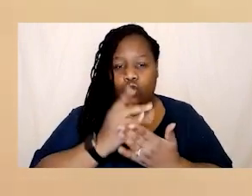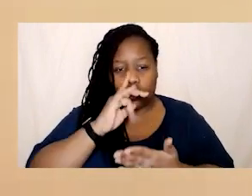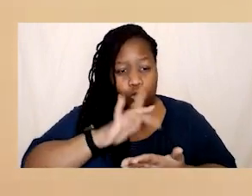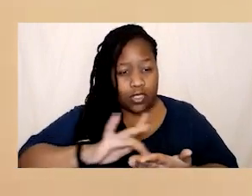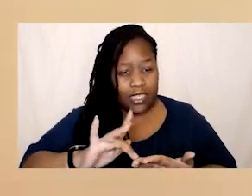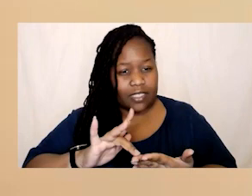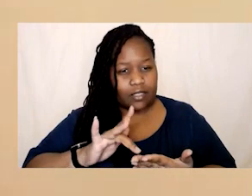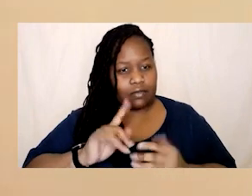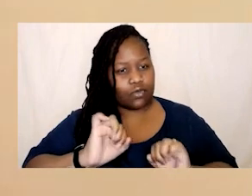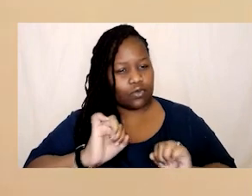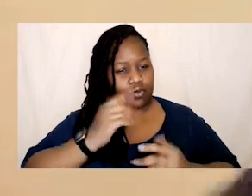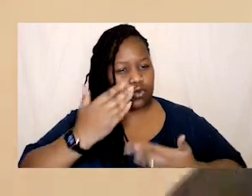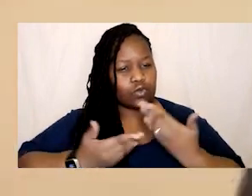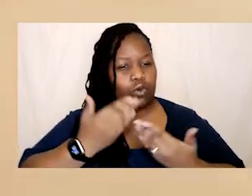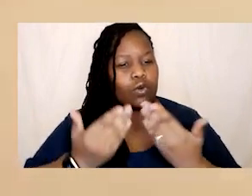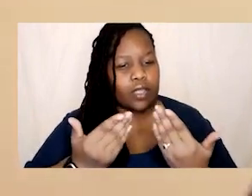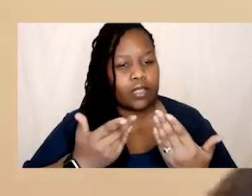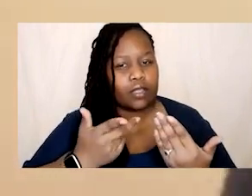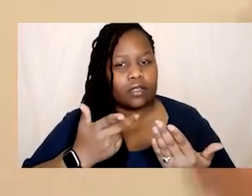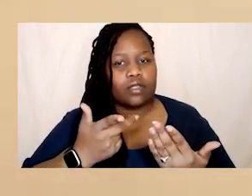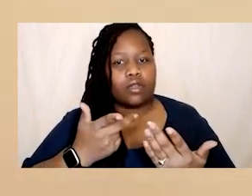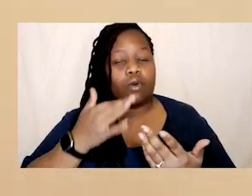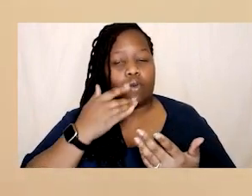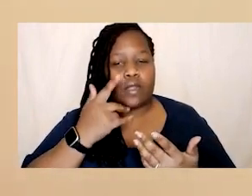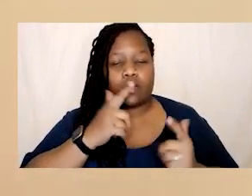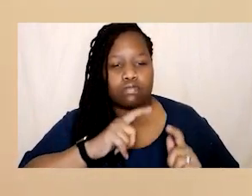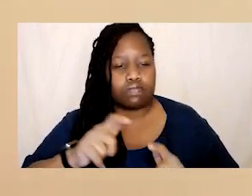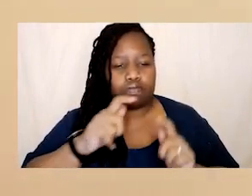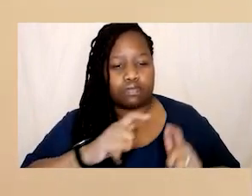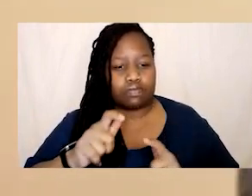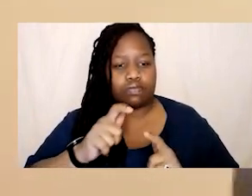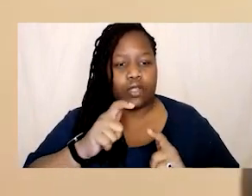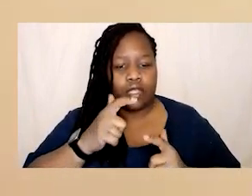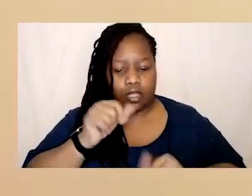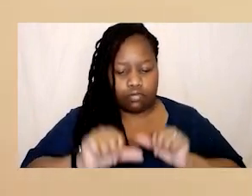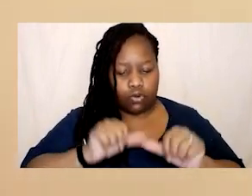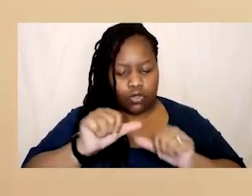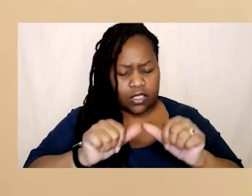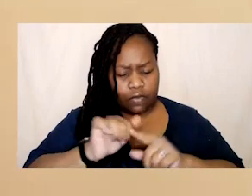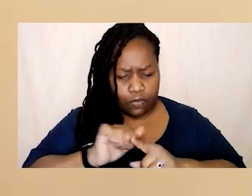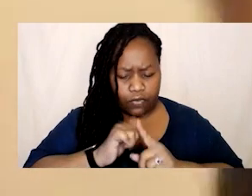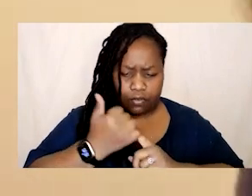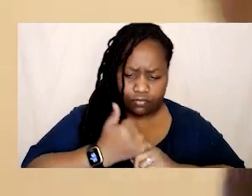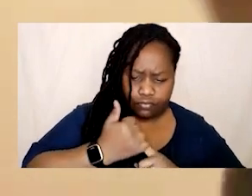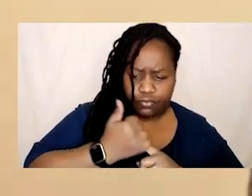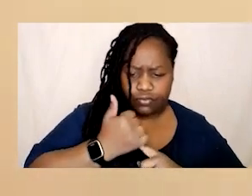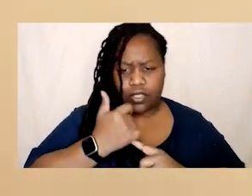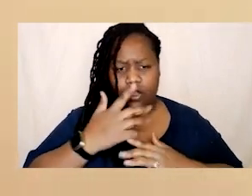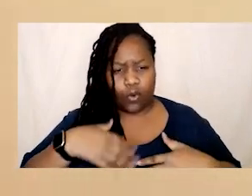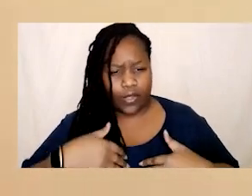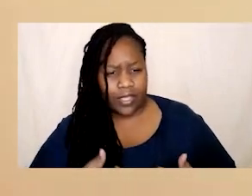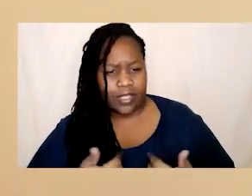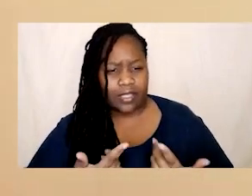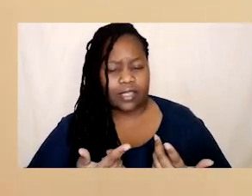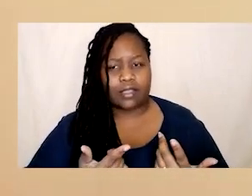and stuff like that so I feel like when you're constantly in the work of healing and the constantly in the work of wrestling and I can't believe how cheesy this sounds